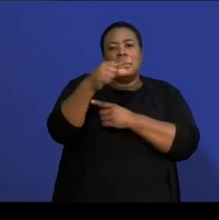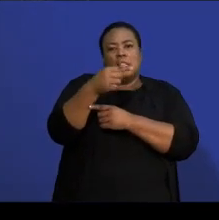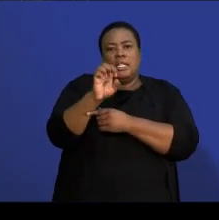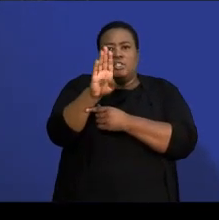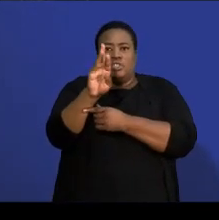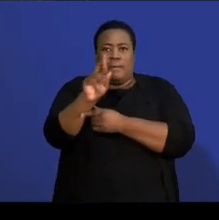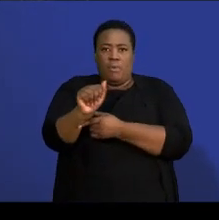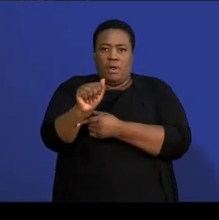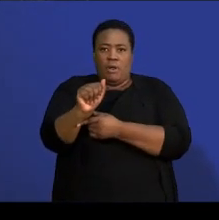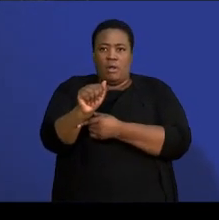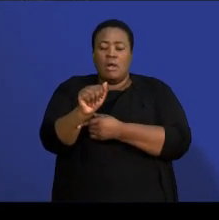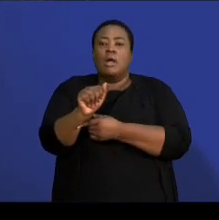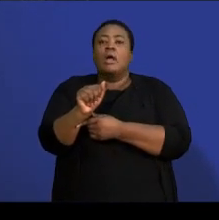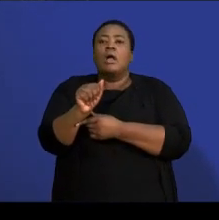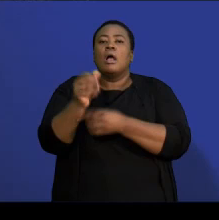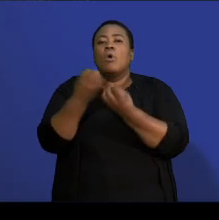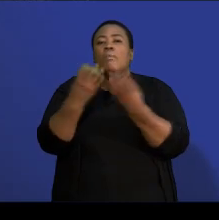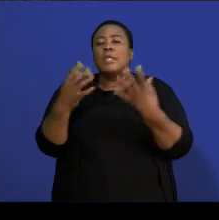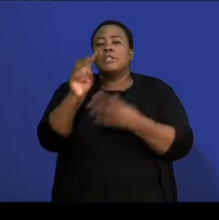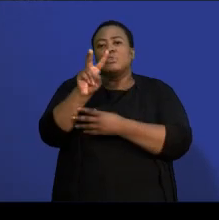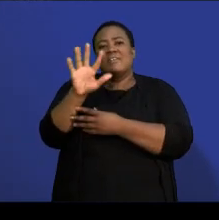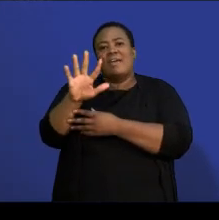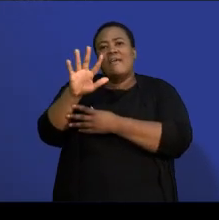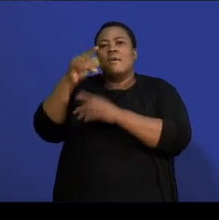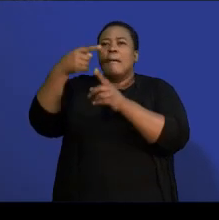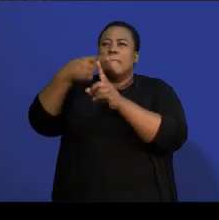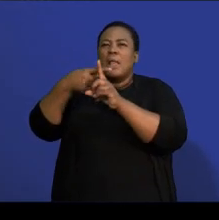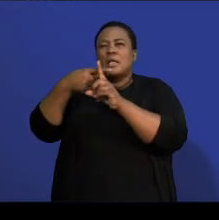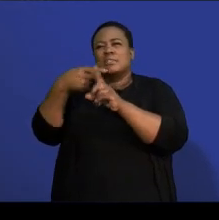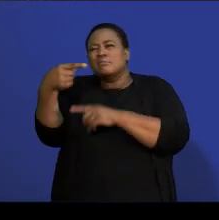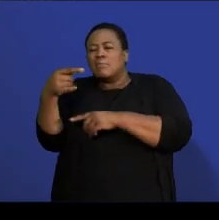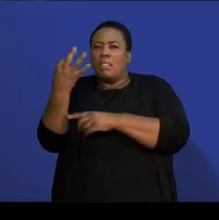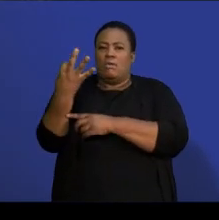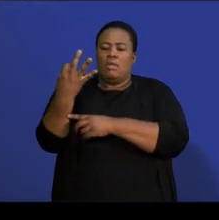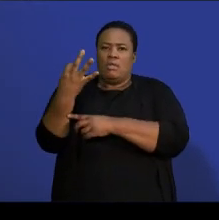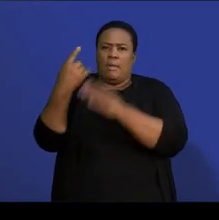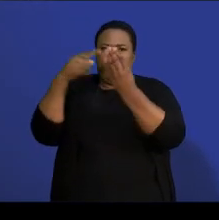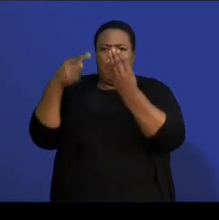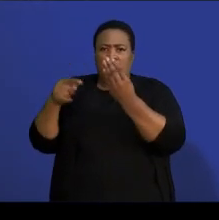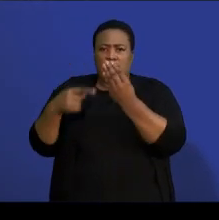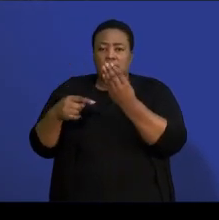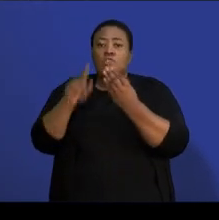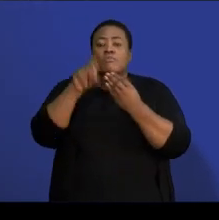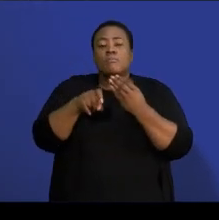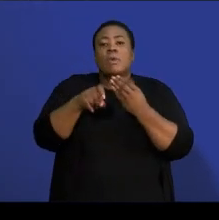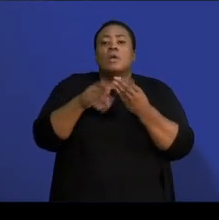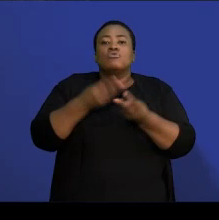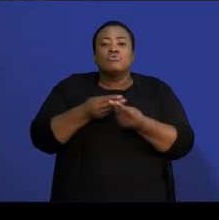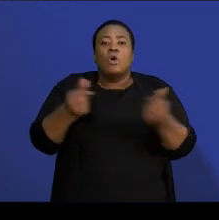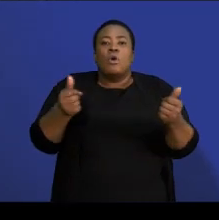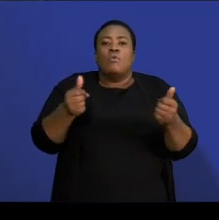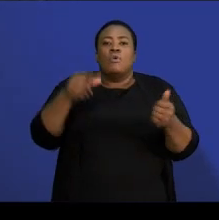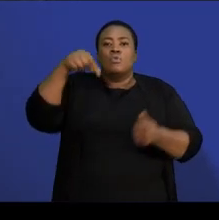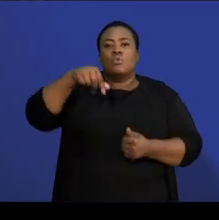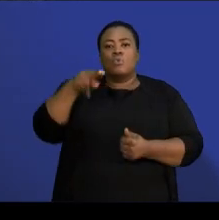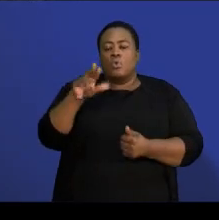between 25 plus or minus 3 marks. And then here you need to be solving quadratic equations. You need to